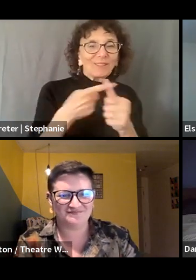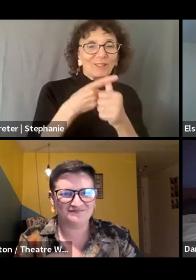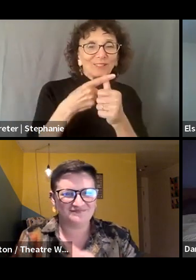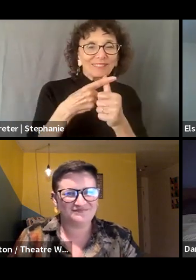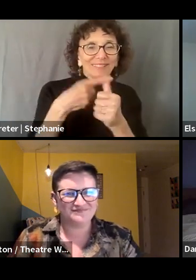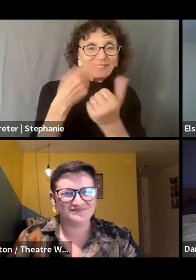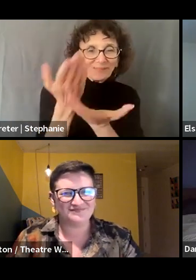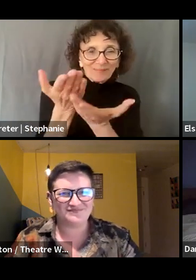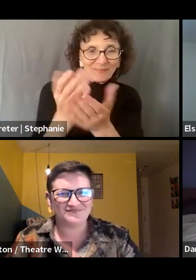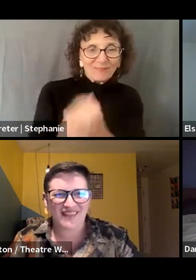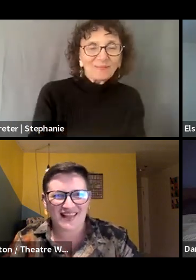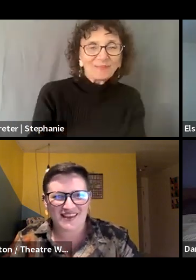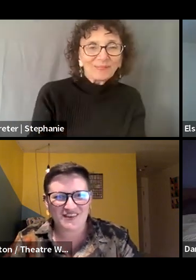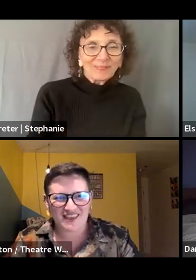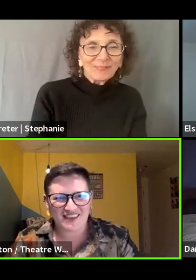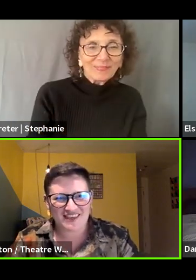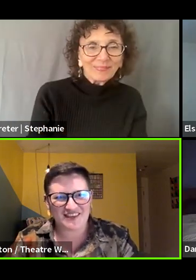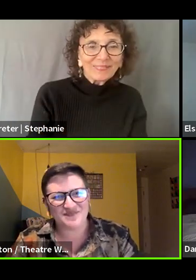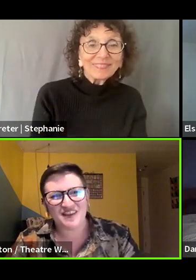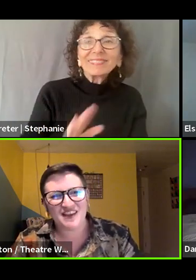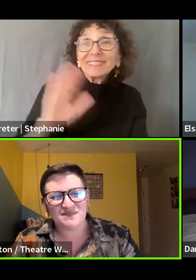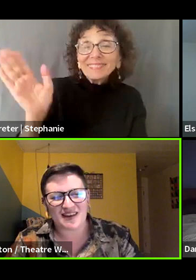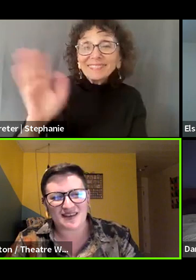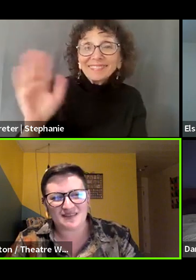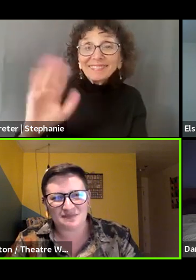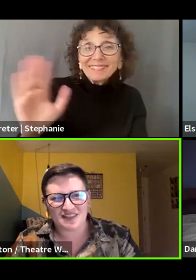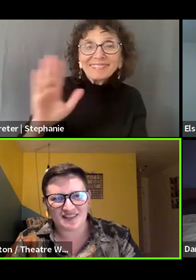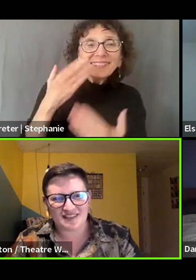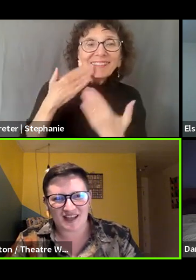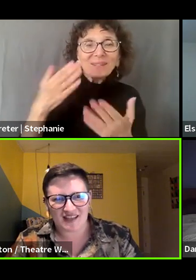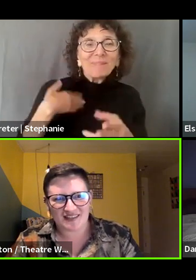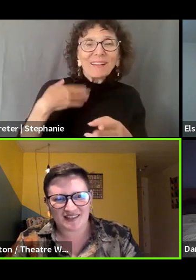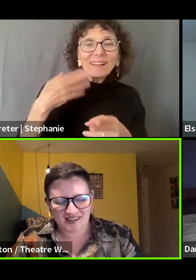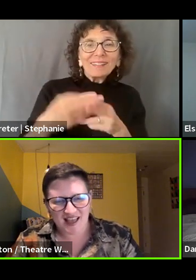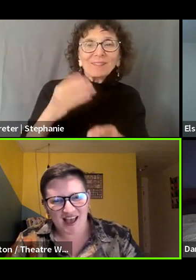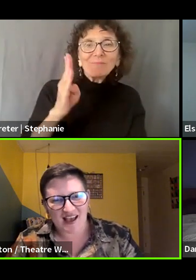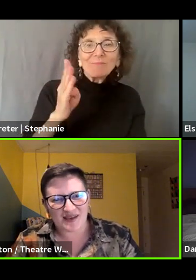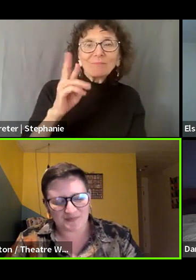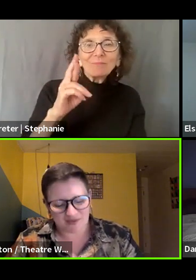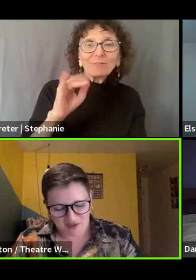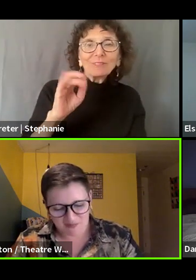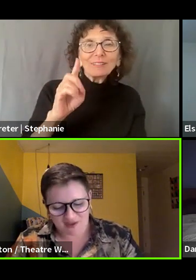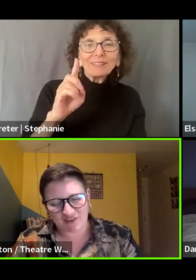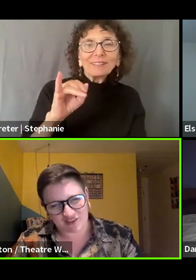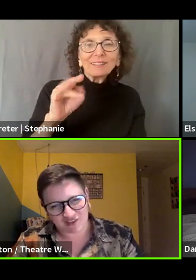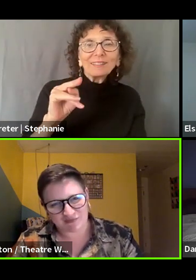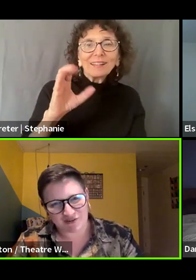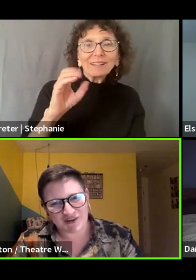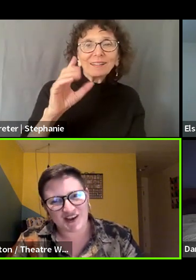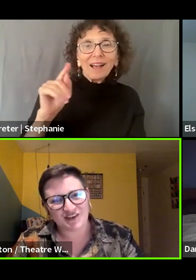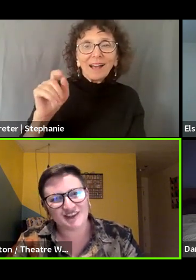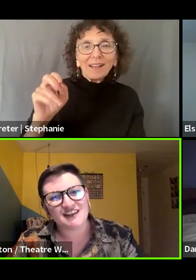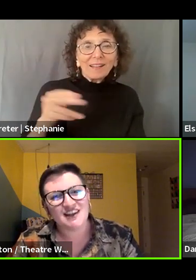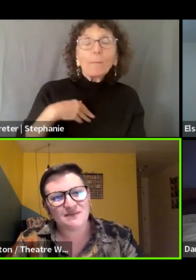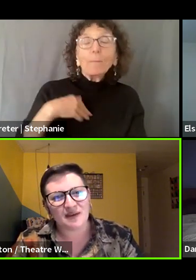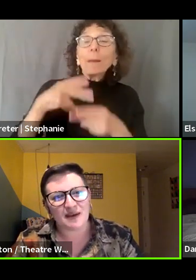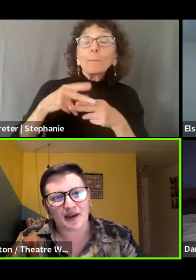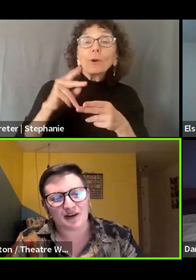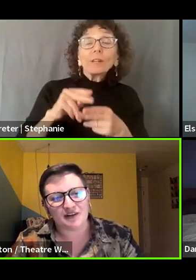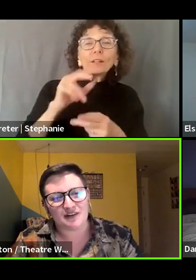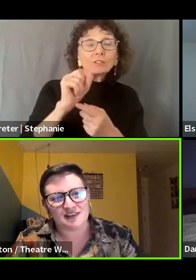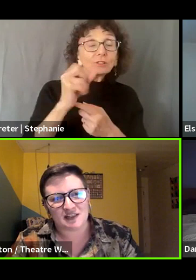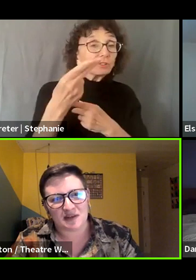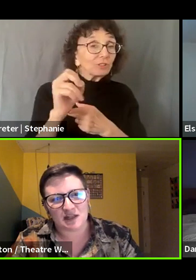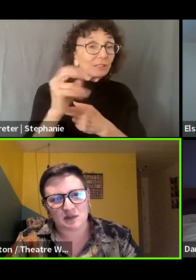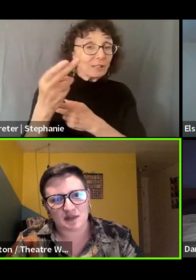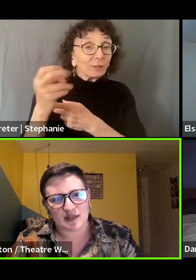up. Hello, thank you. My name is Brideen Cotton. I use she, her pronouns. My